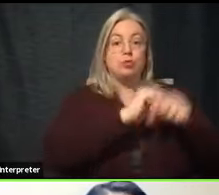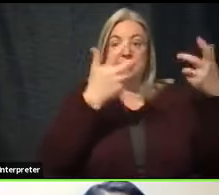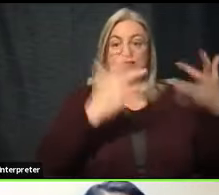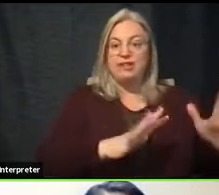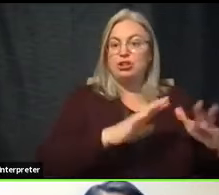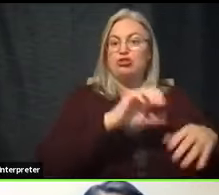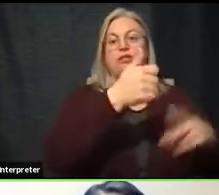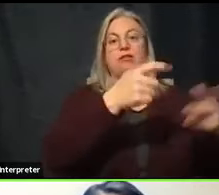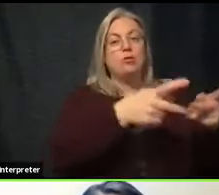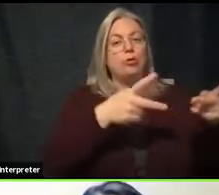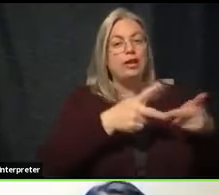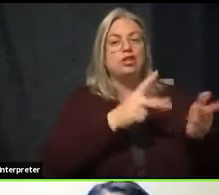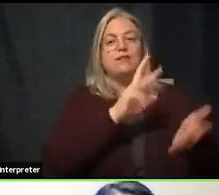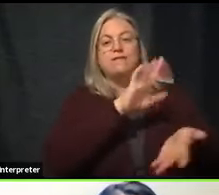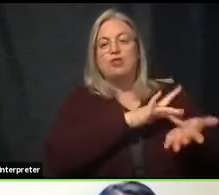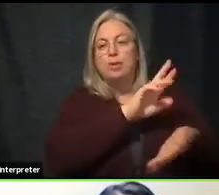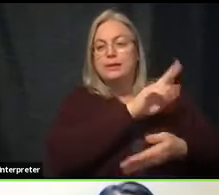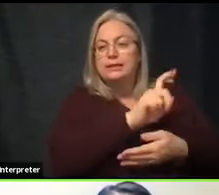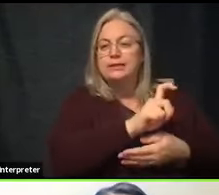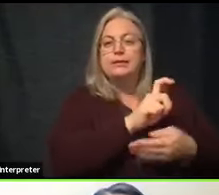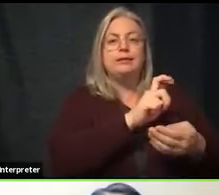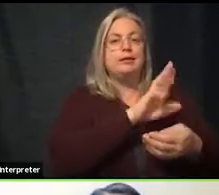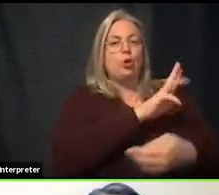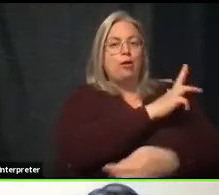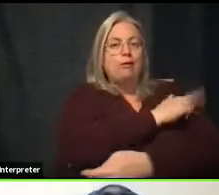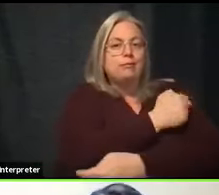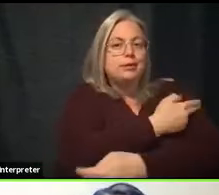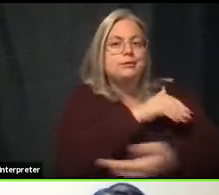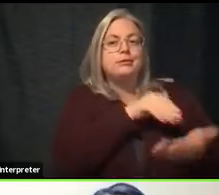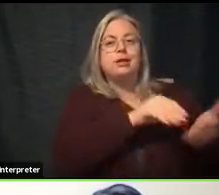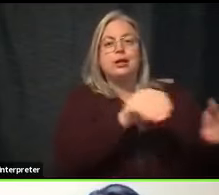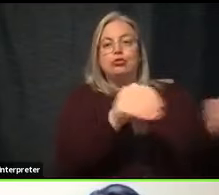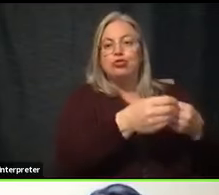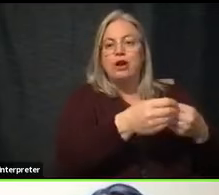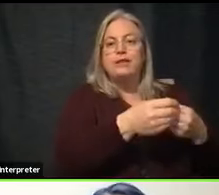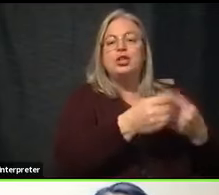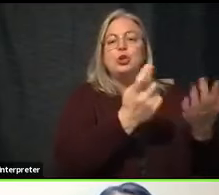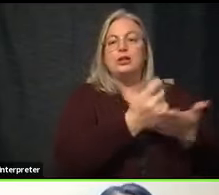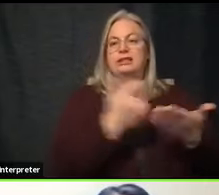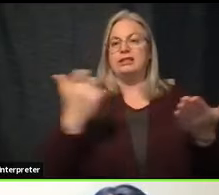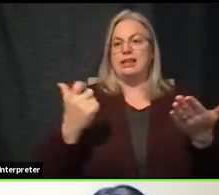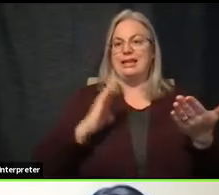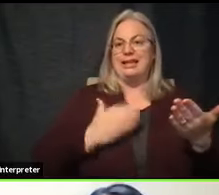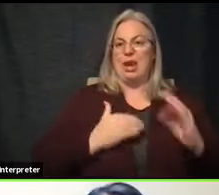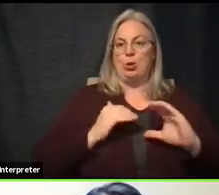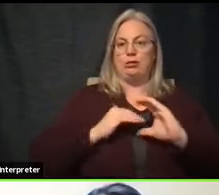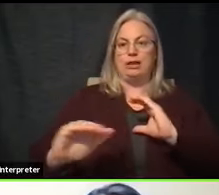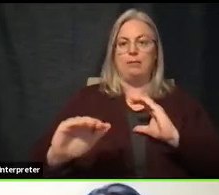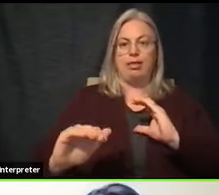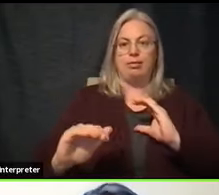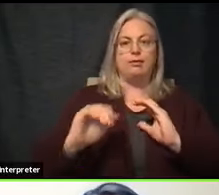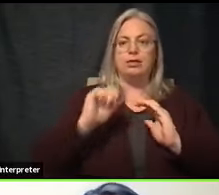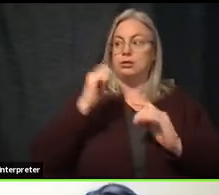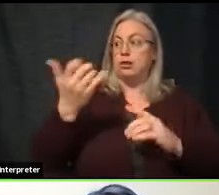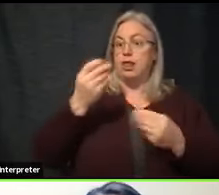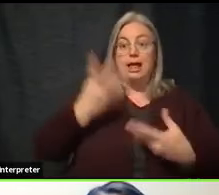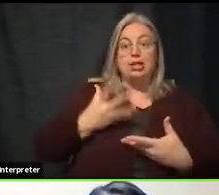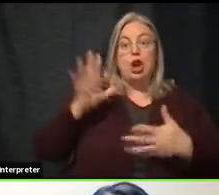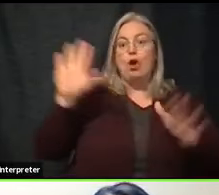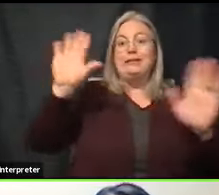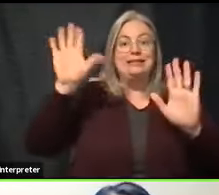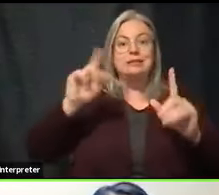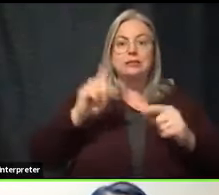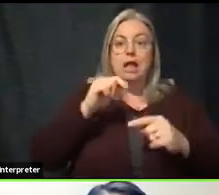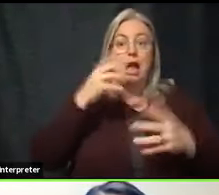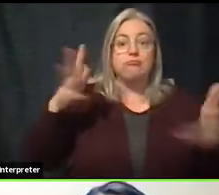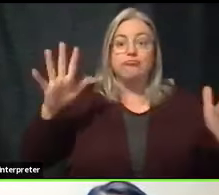pharmacy, a healthcare facility, you can just delete our emails. There's no need to let us know that you've been able to get that appointment.